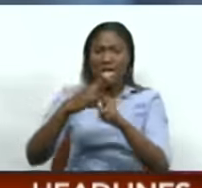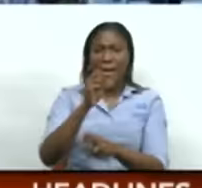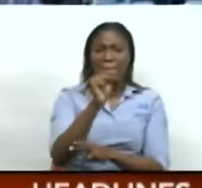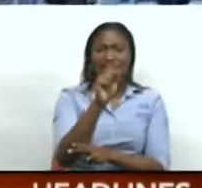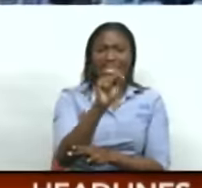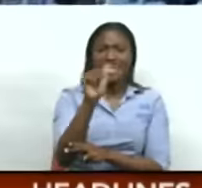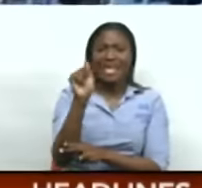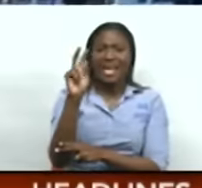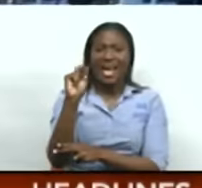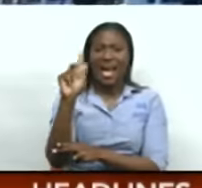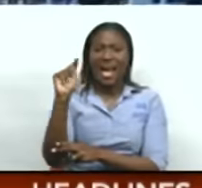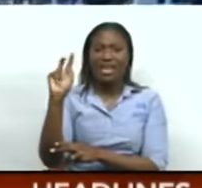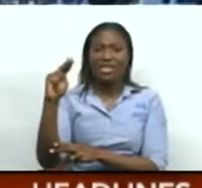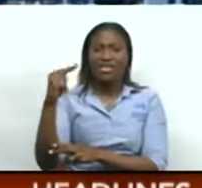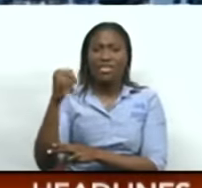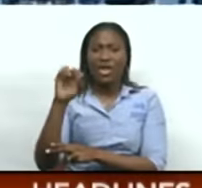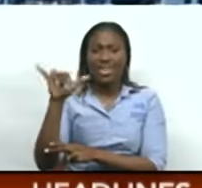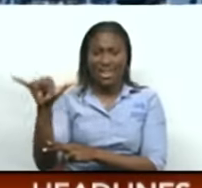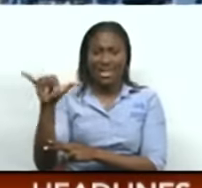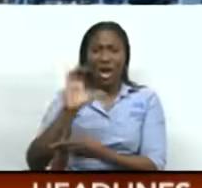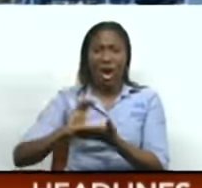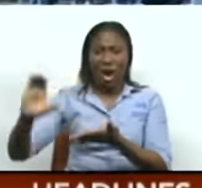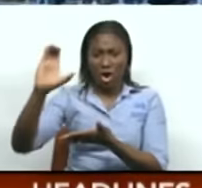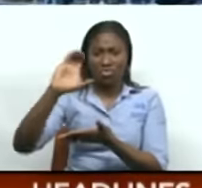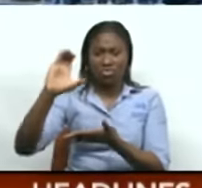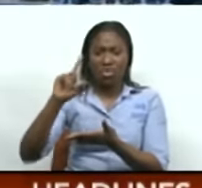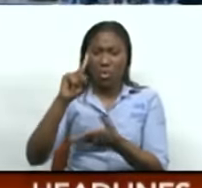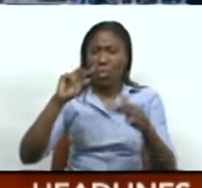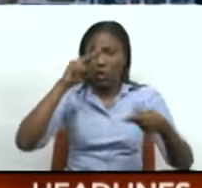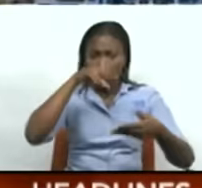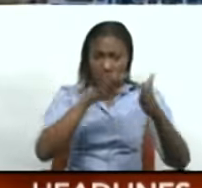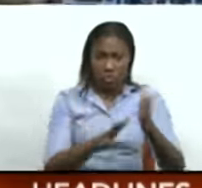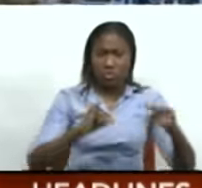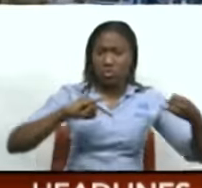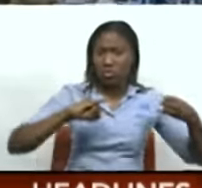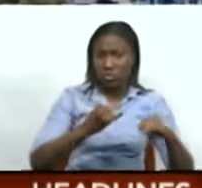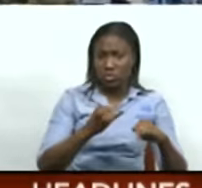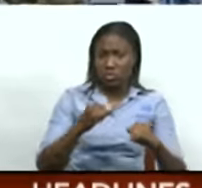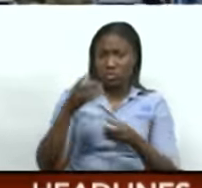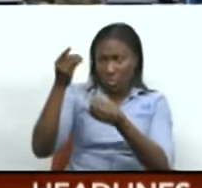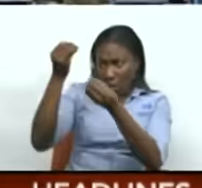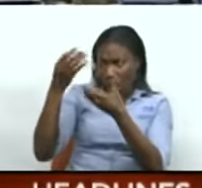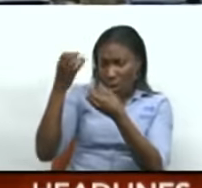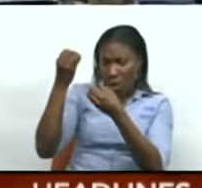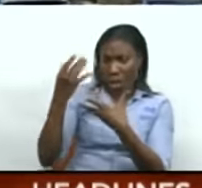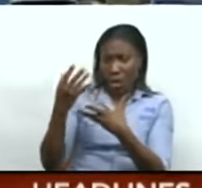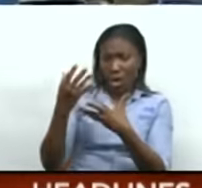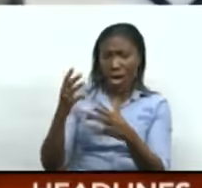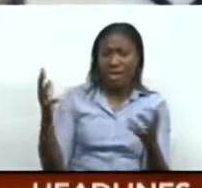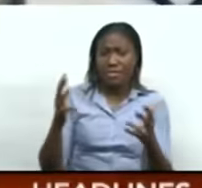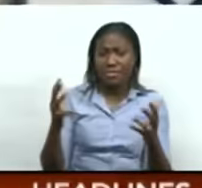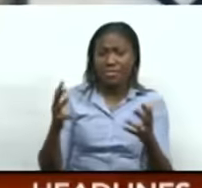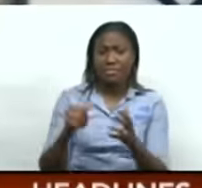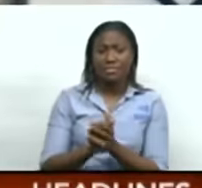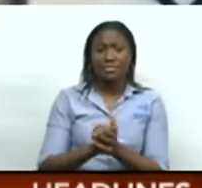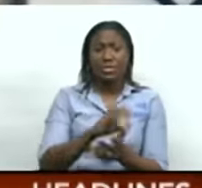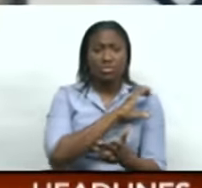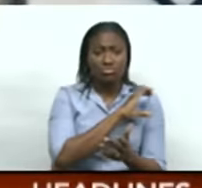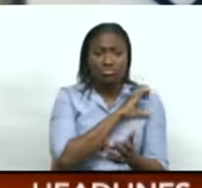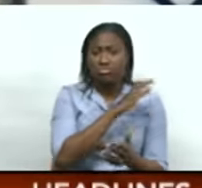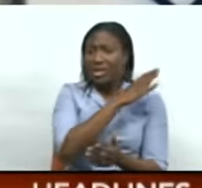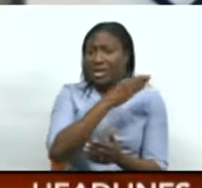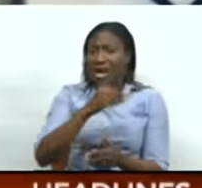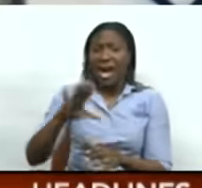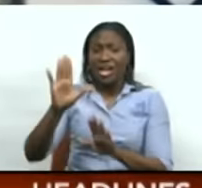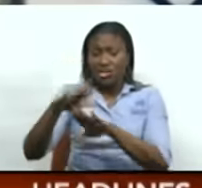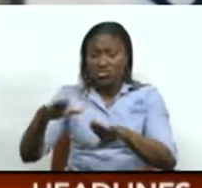C&C 3 News understands that the Criminal Investigations Department, Community Oriented Policing Section and the Child Protection Unit are